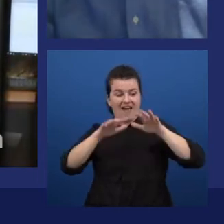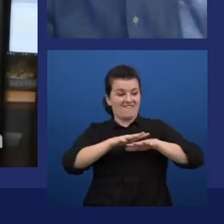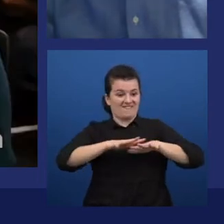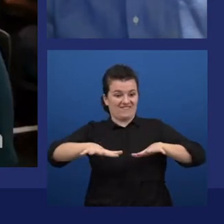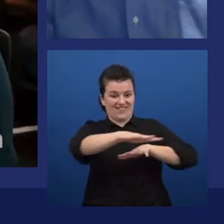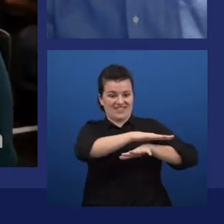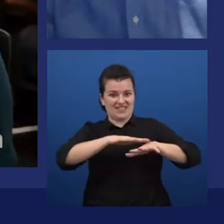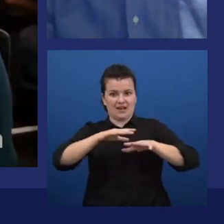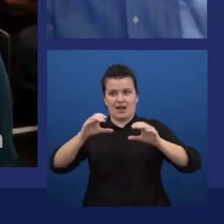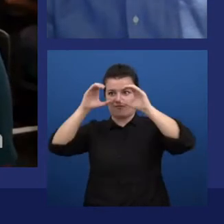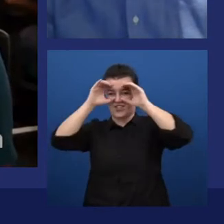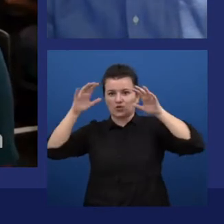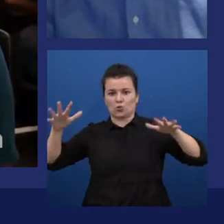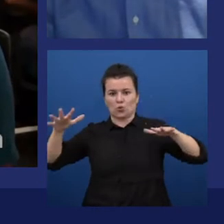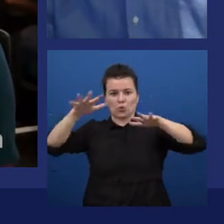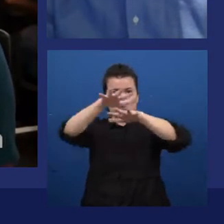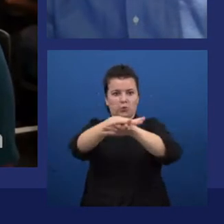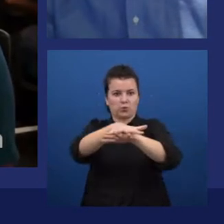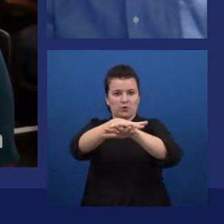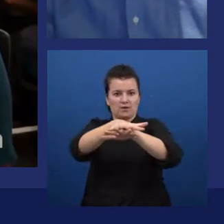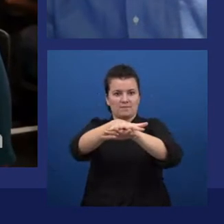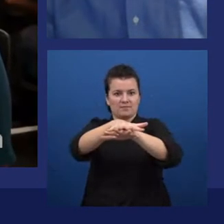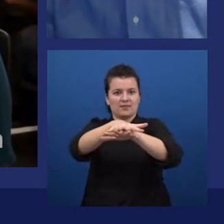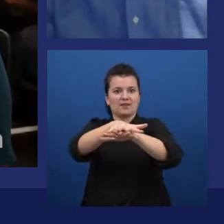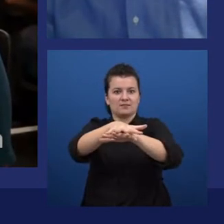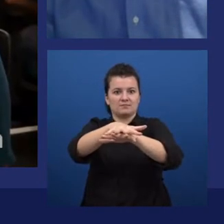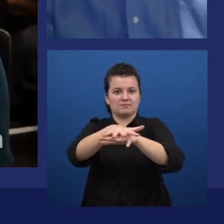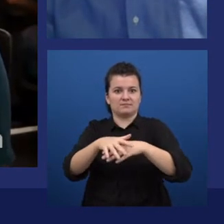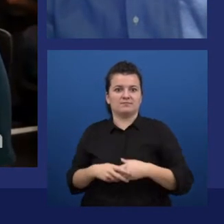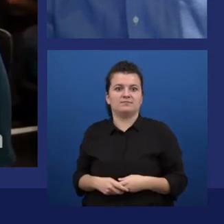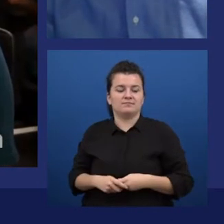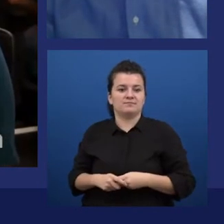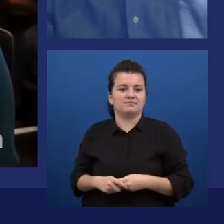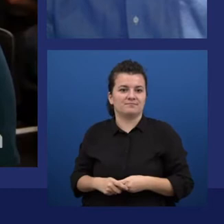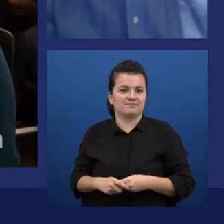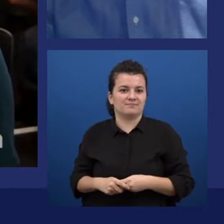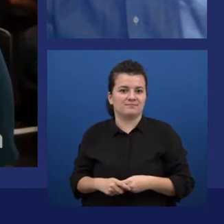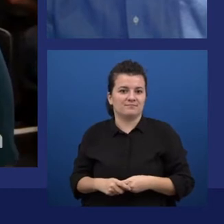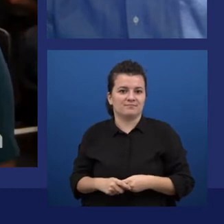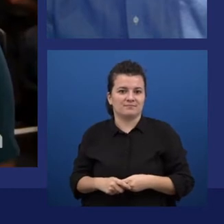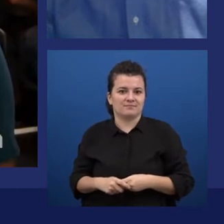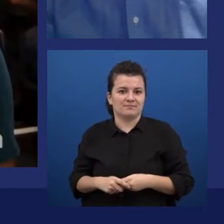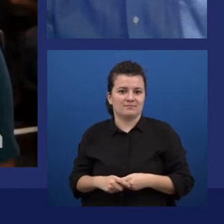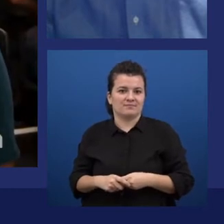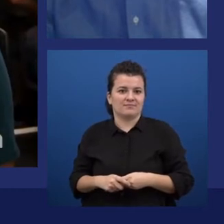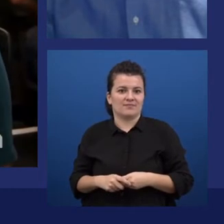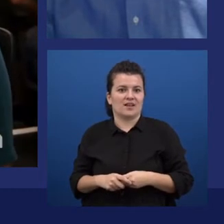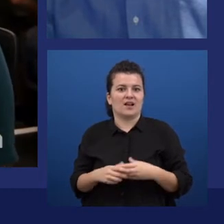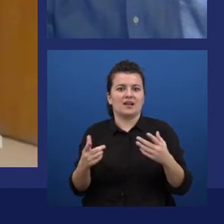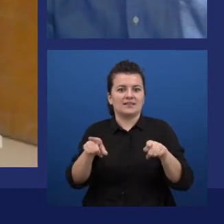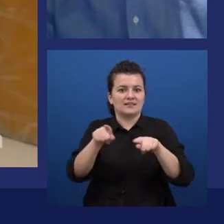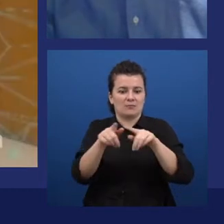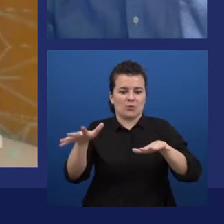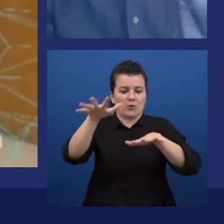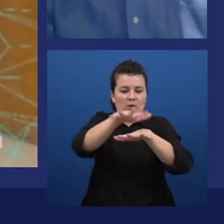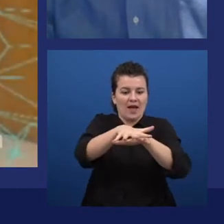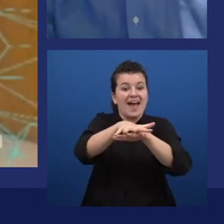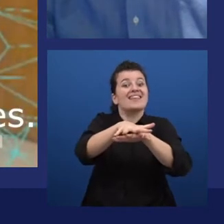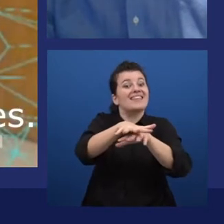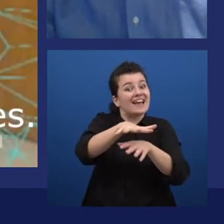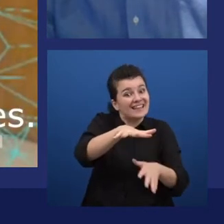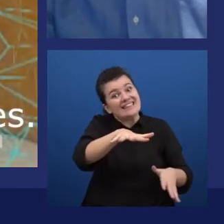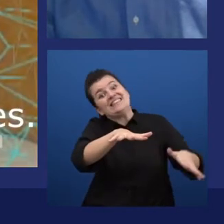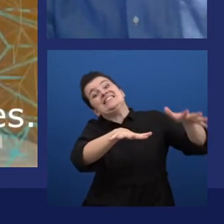try to take advantage of that, but overlay sound or auditory objects on top of physical scenes.